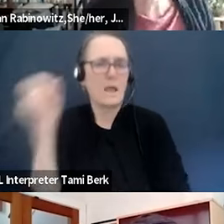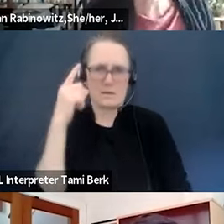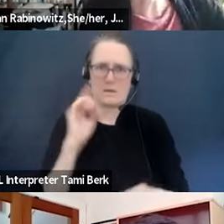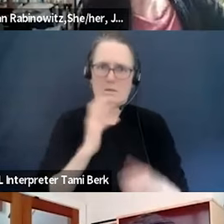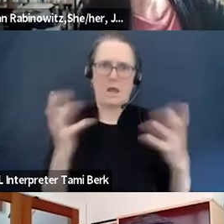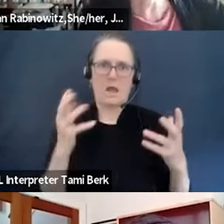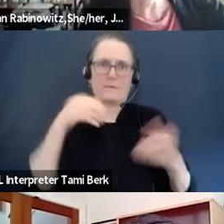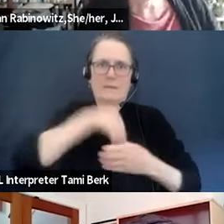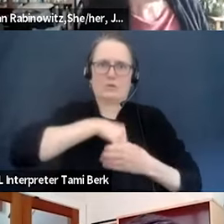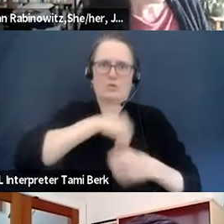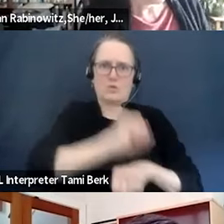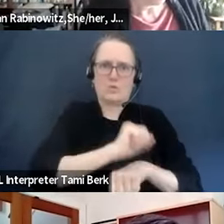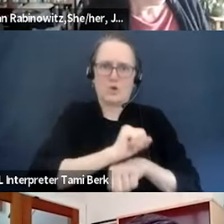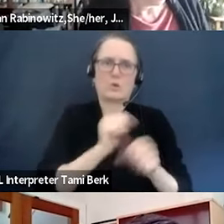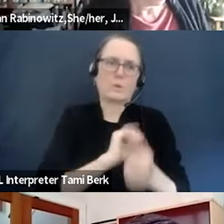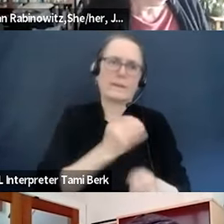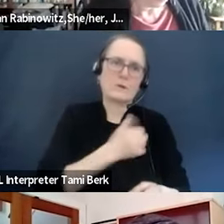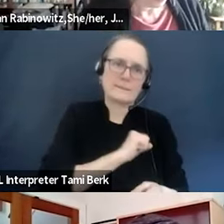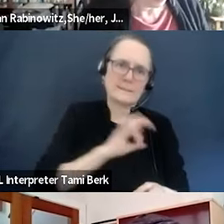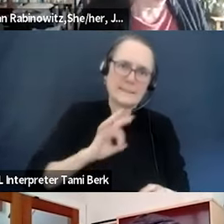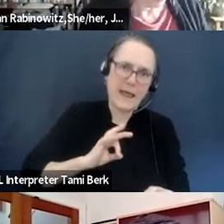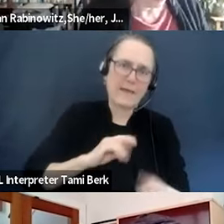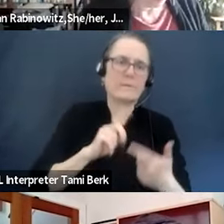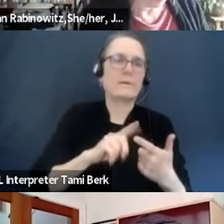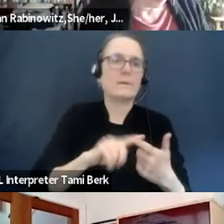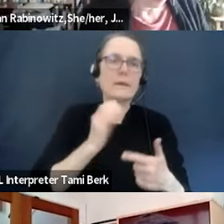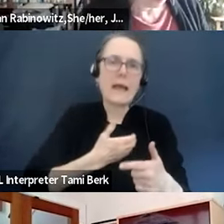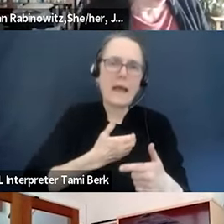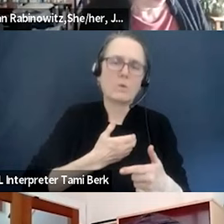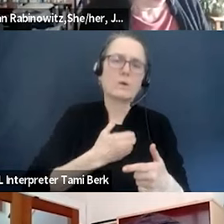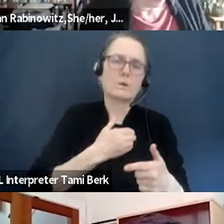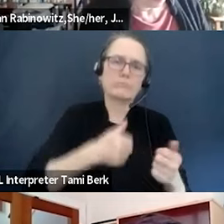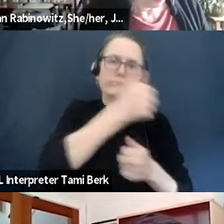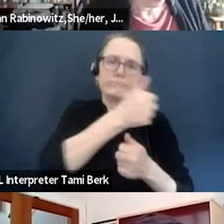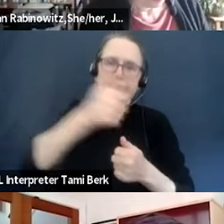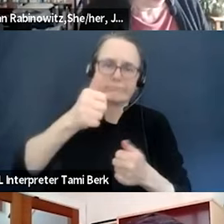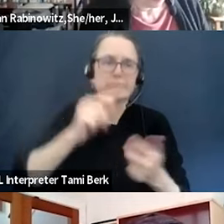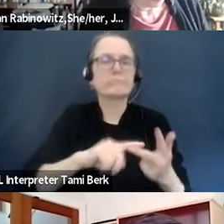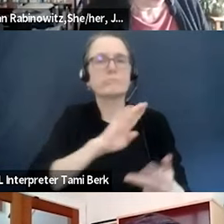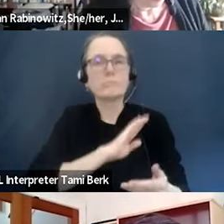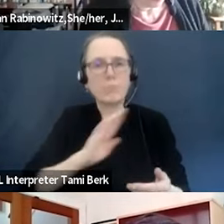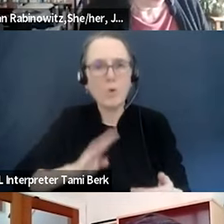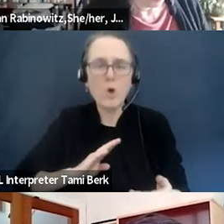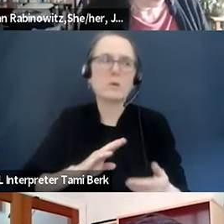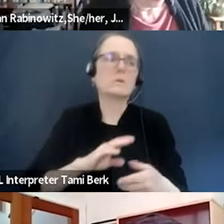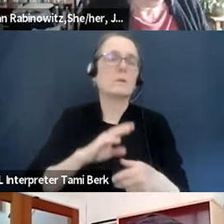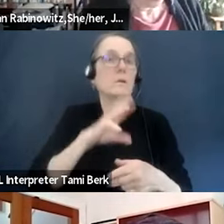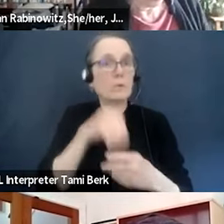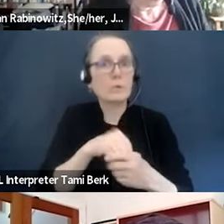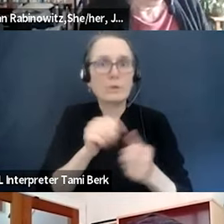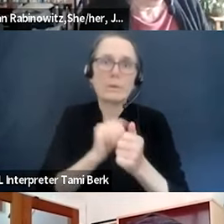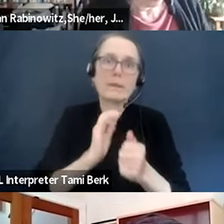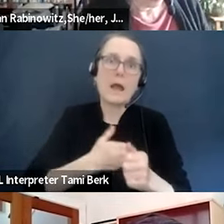mission, our vision, our values, those pieces all need to be screened through a new